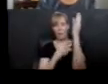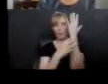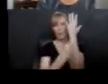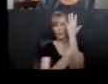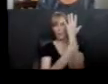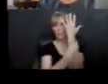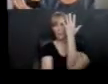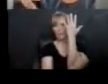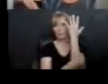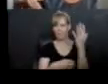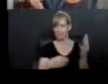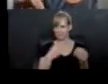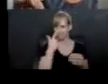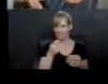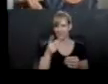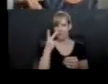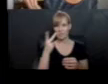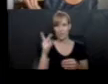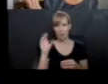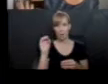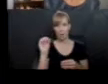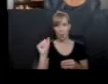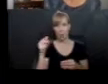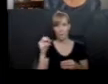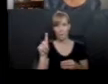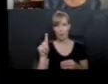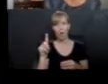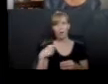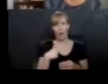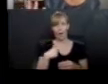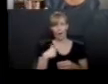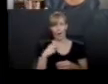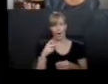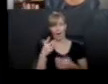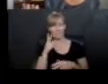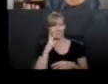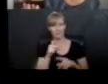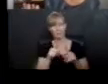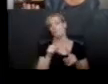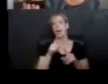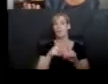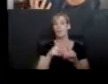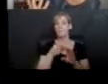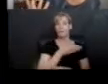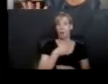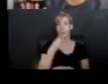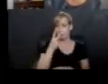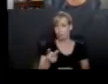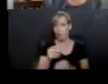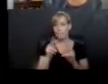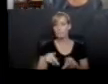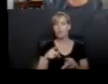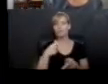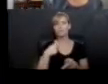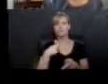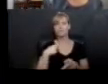Small, lumpy footballs. Have you ever seen a cocoa pod? I actually have, but before I had, they really do look like small, lumpy footballs. And you can picture what a